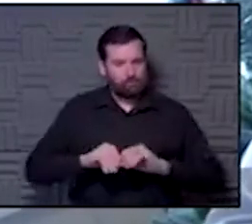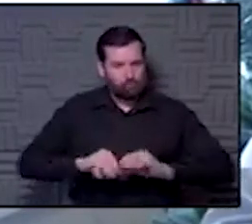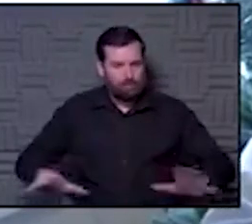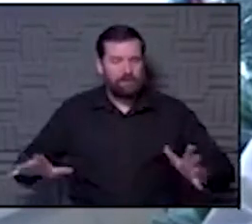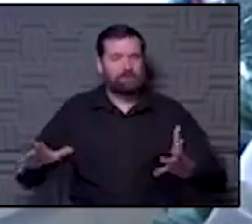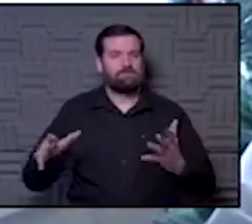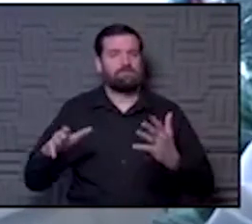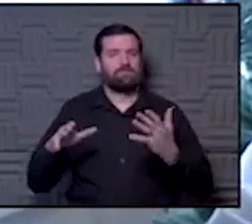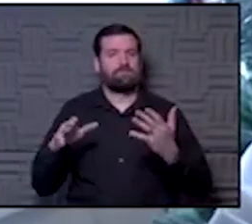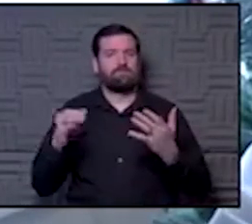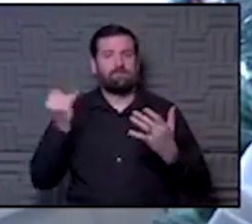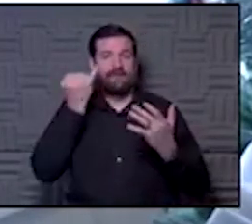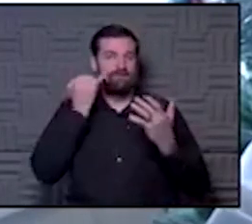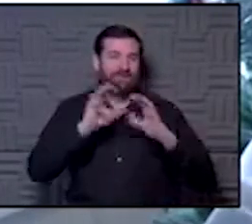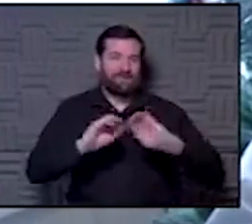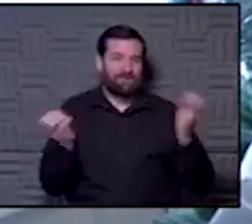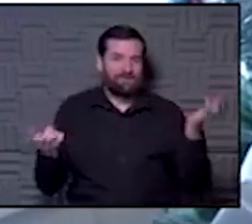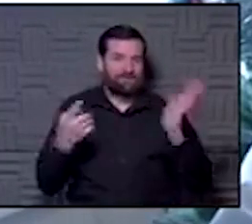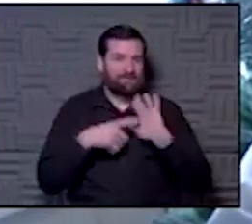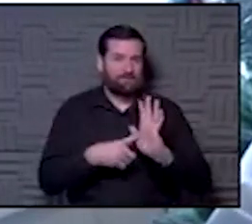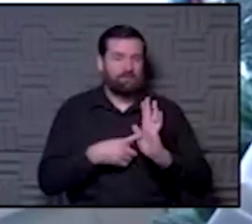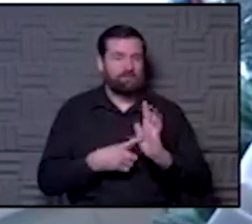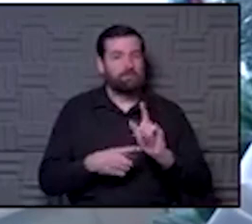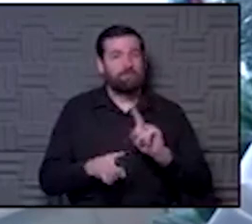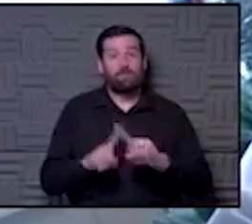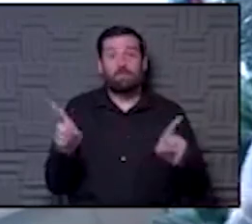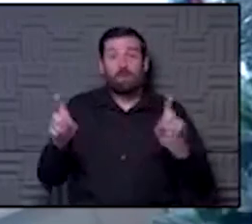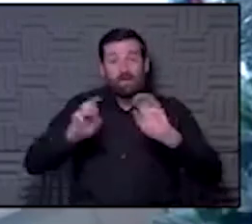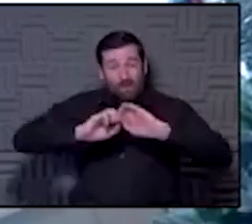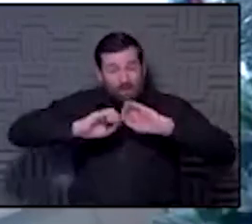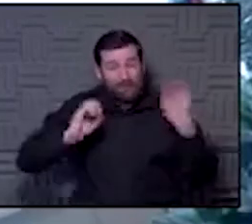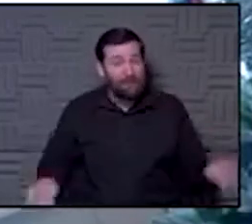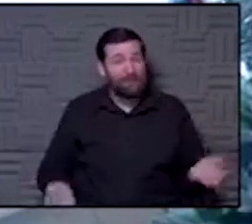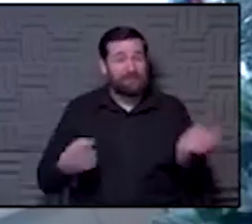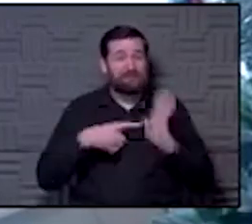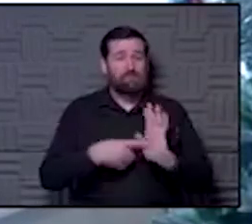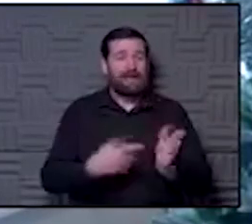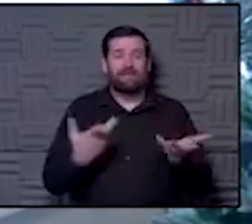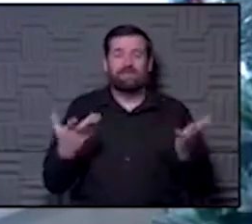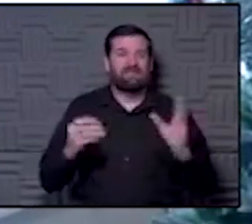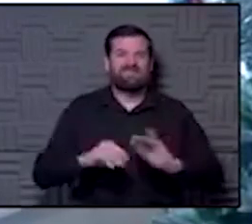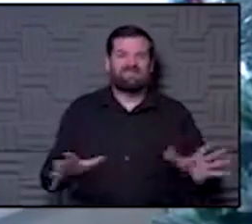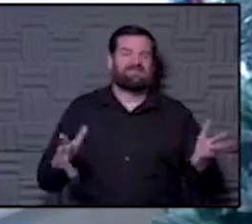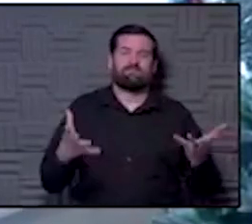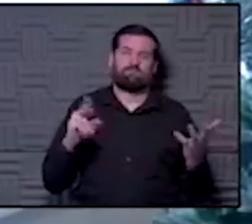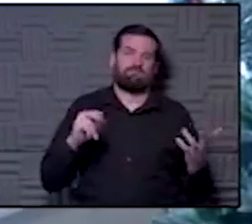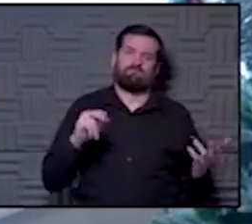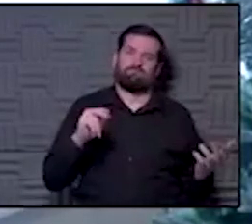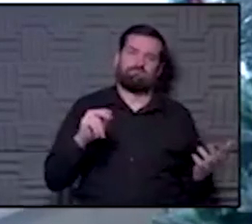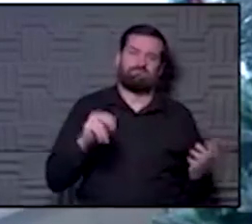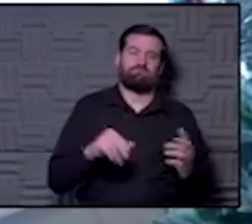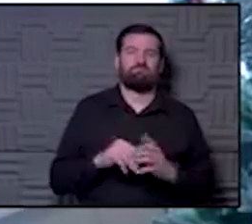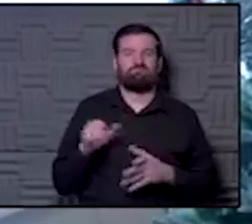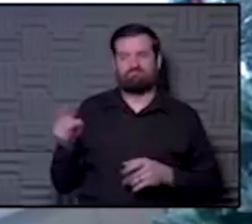if you were asymptomatic. But no spread is not the message. And she put out several rather emphatic